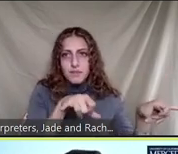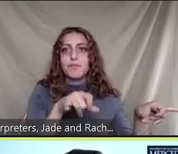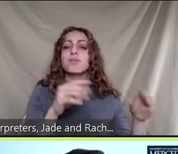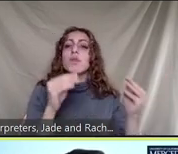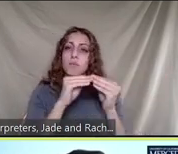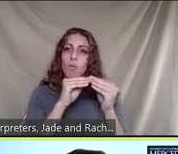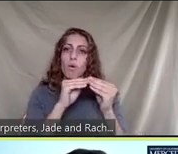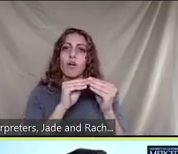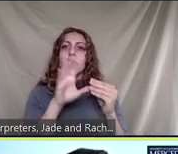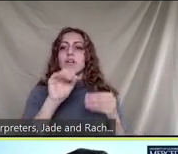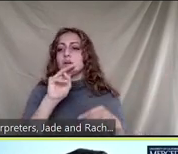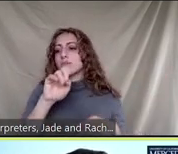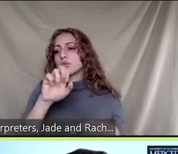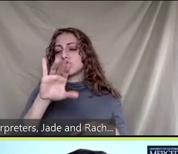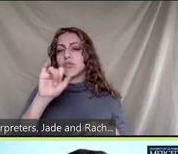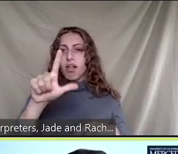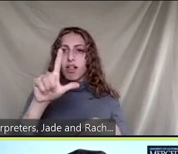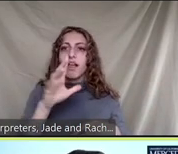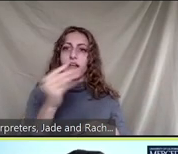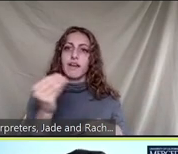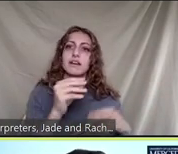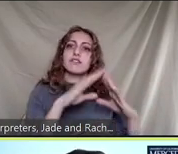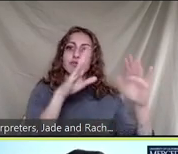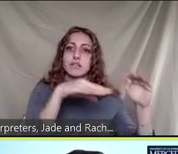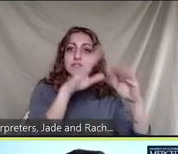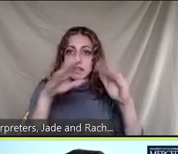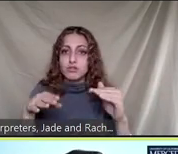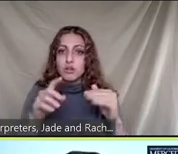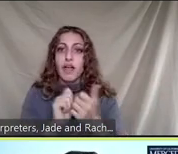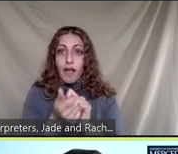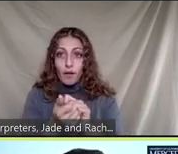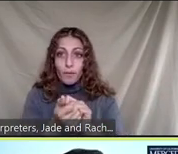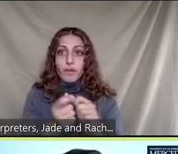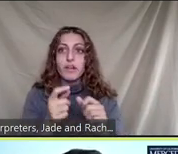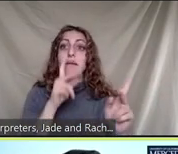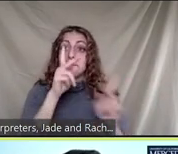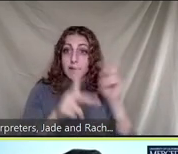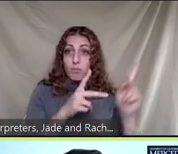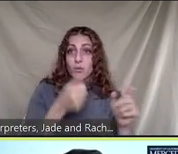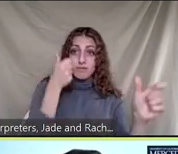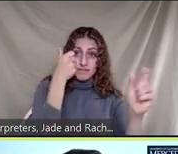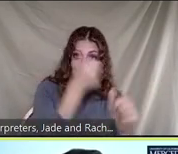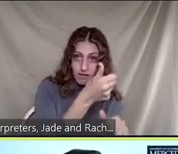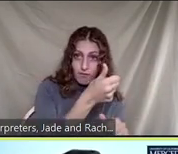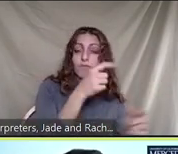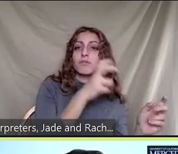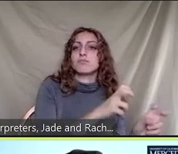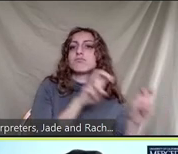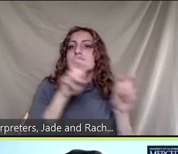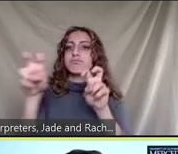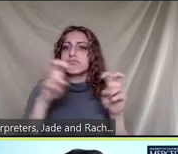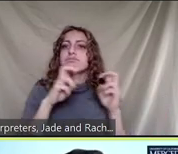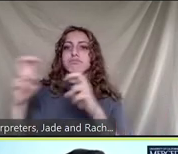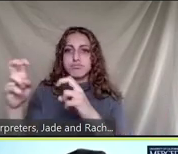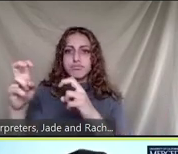waste is collected in two ways transport by customers themselves to the collection point and the collection by